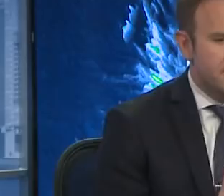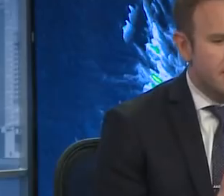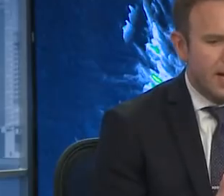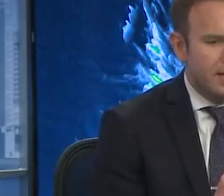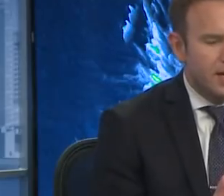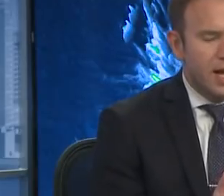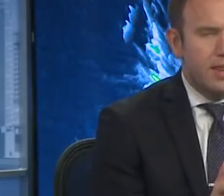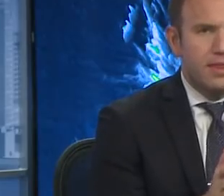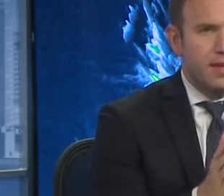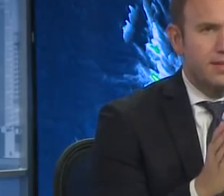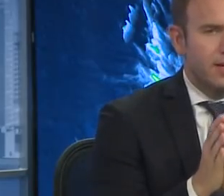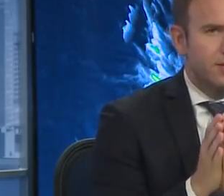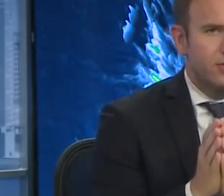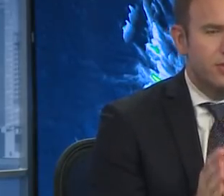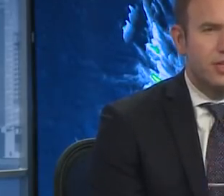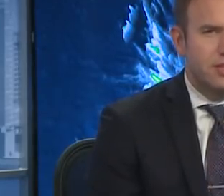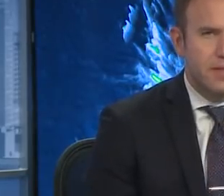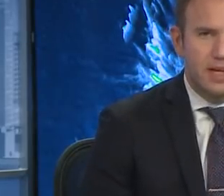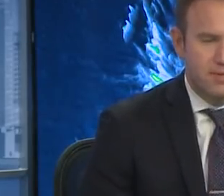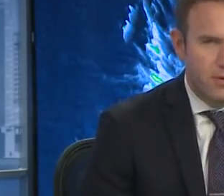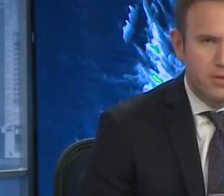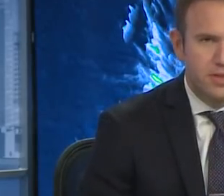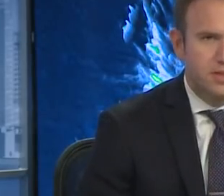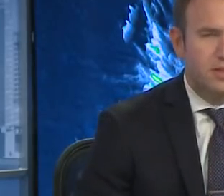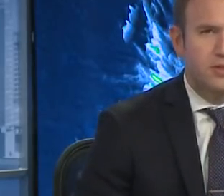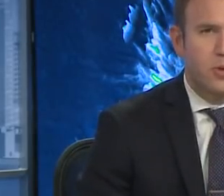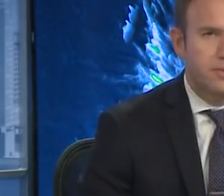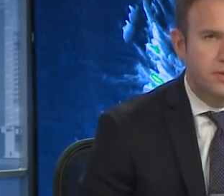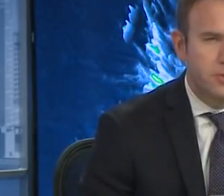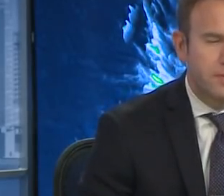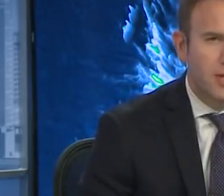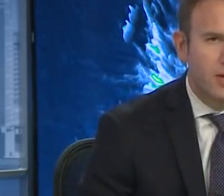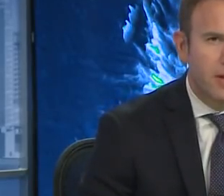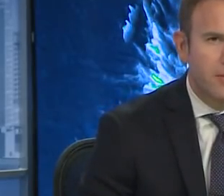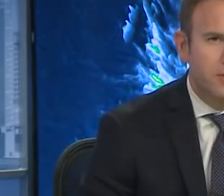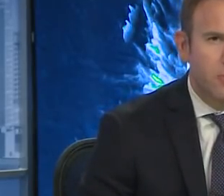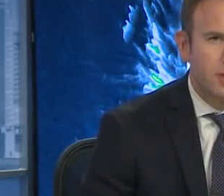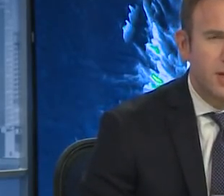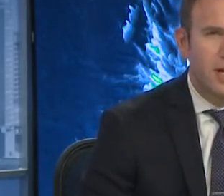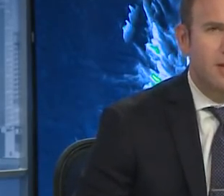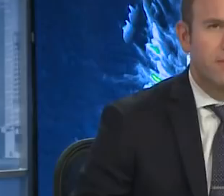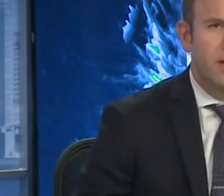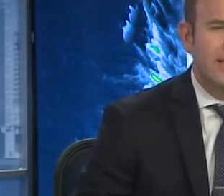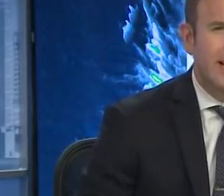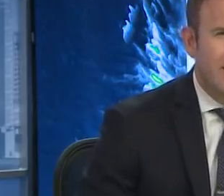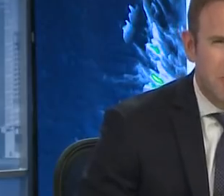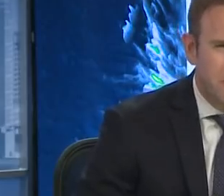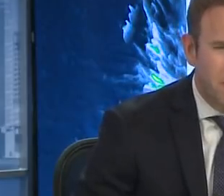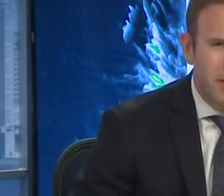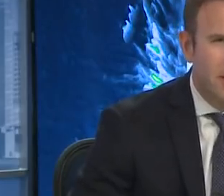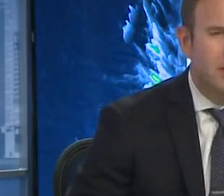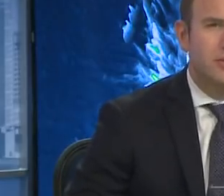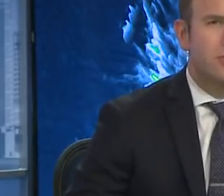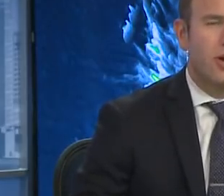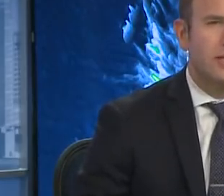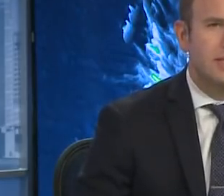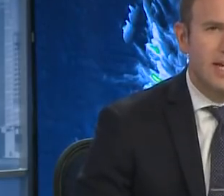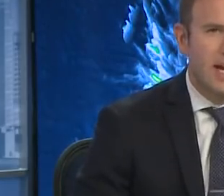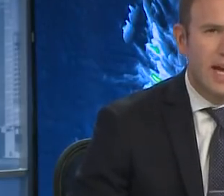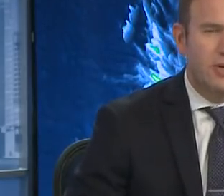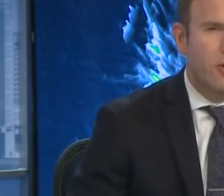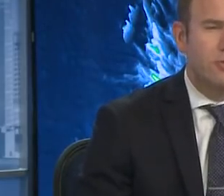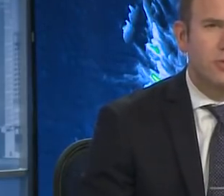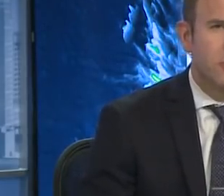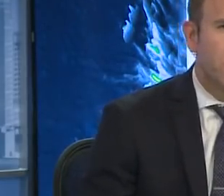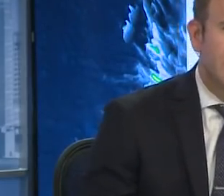weather team has been saying, this is just the beginning, folks, this storm surge we've been telling you about this morning, the flooding that comes from it starting